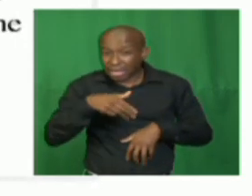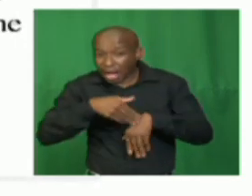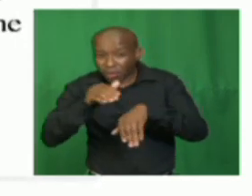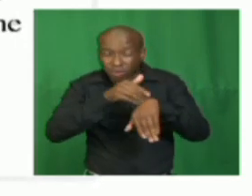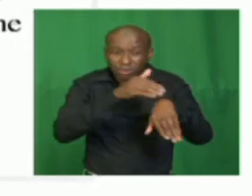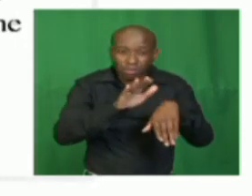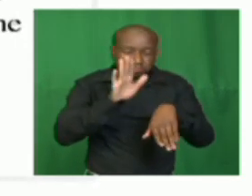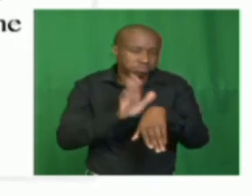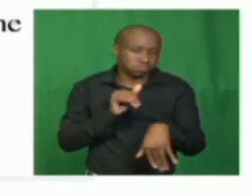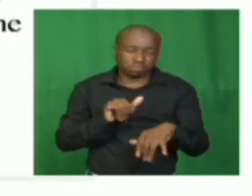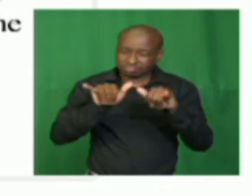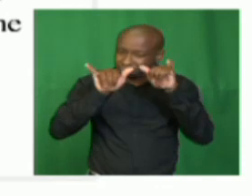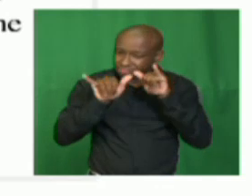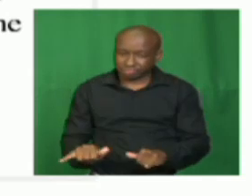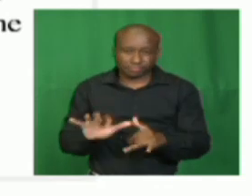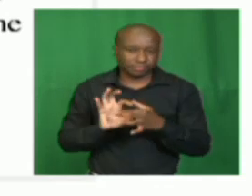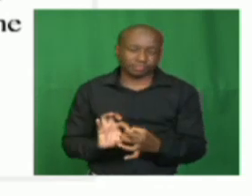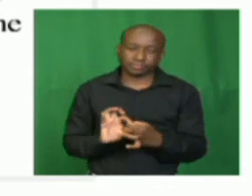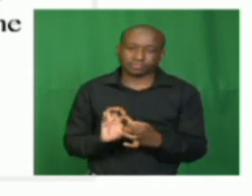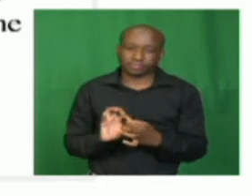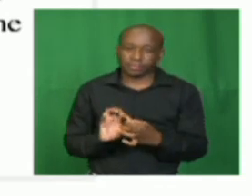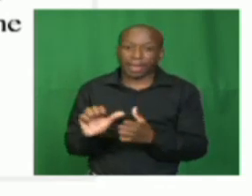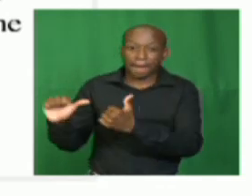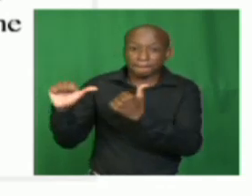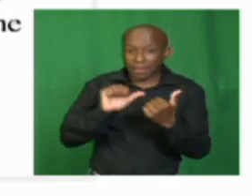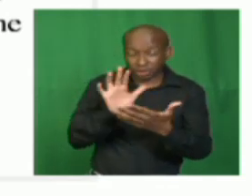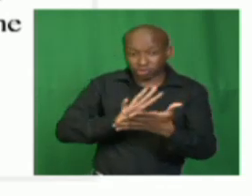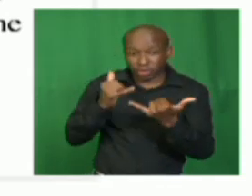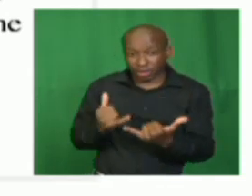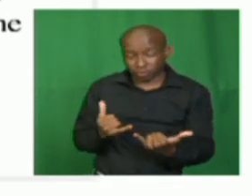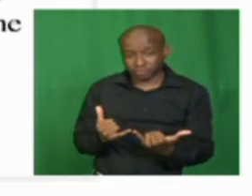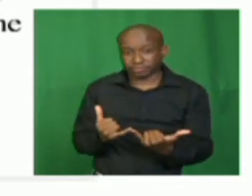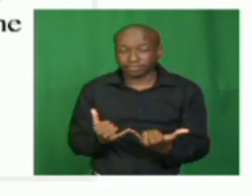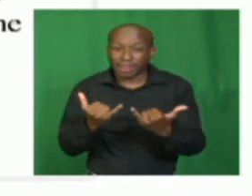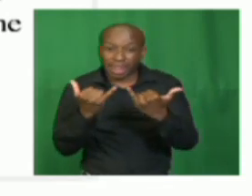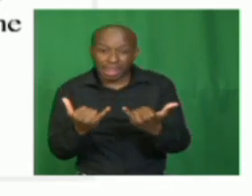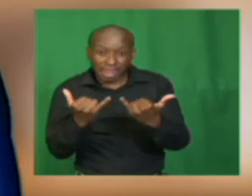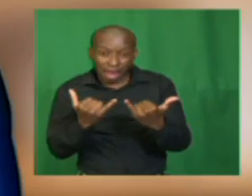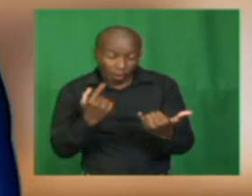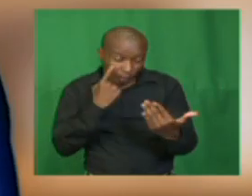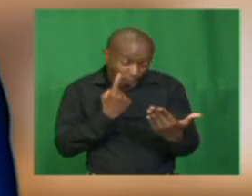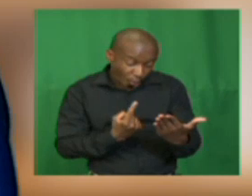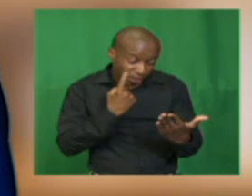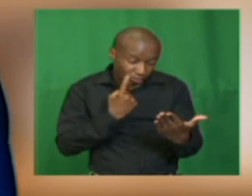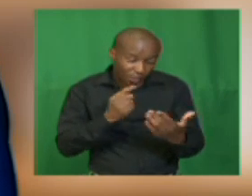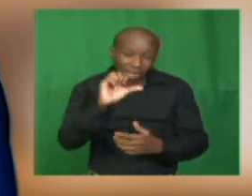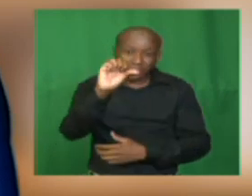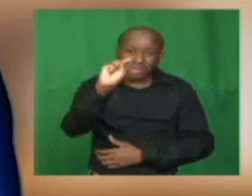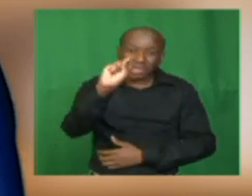Let's go back to the story, let's sevens. Now, I want us to identify the setting.